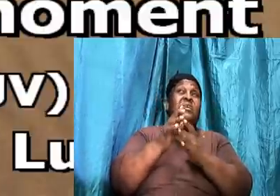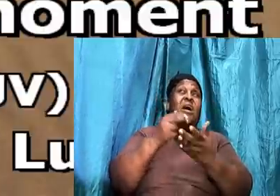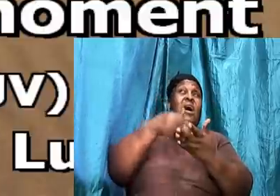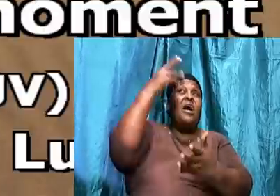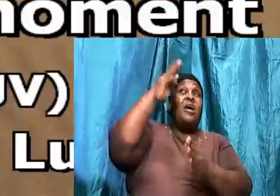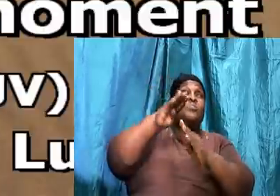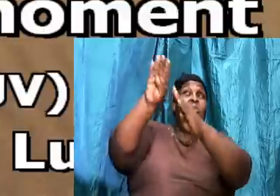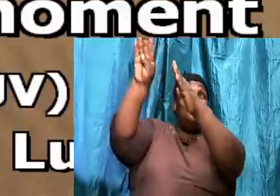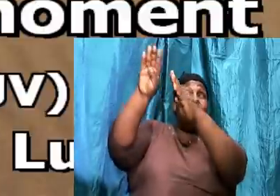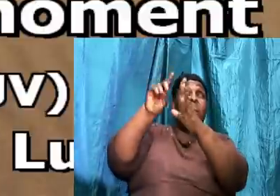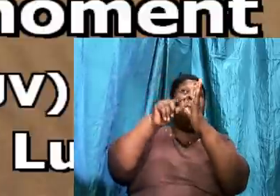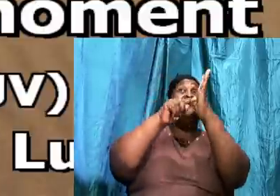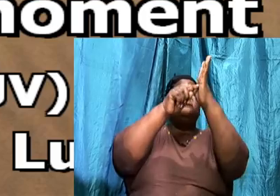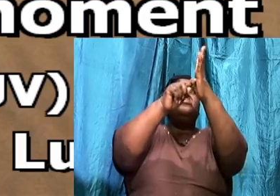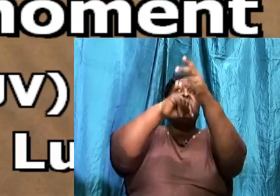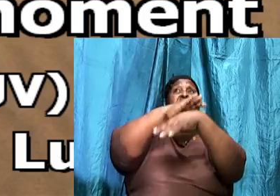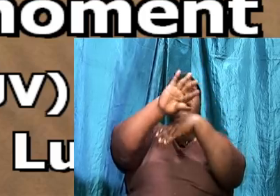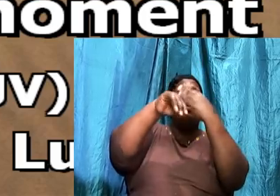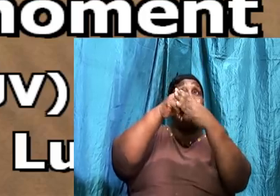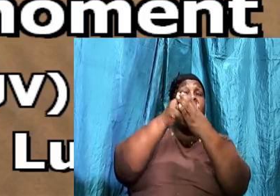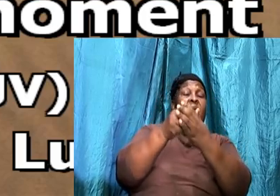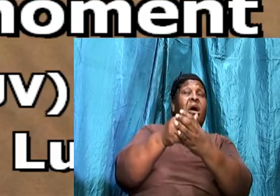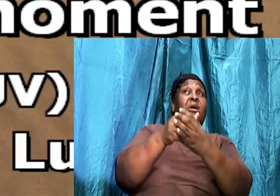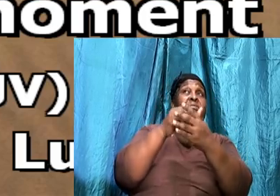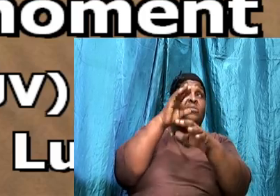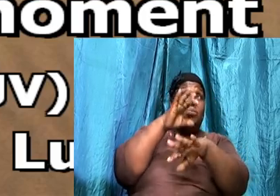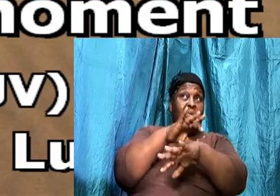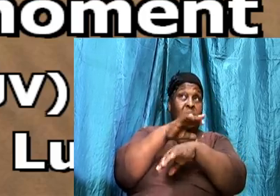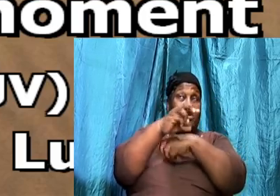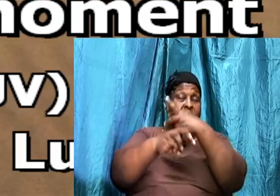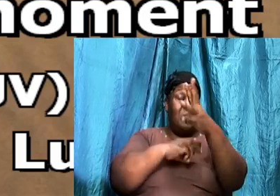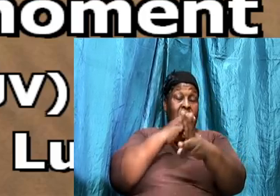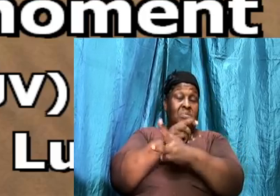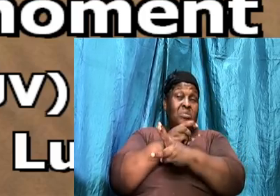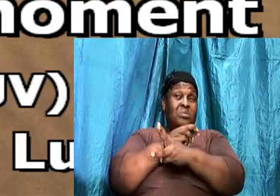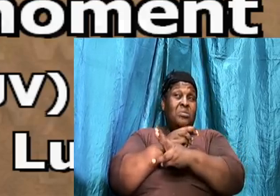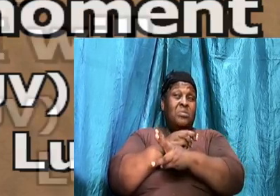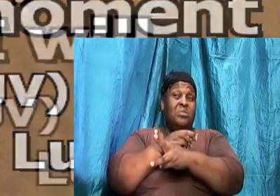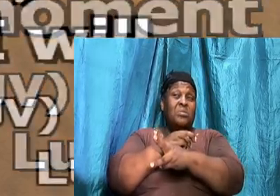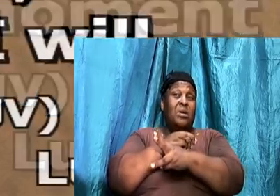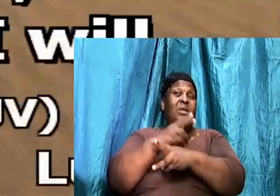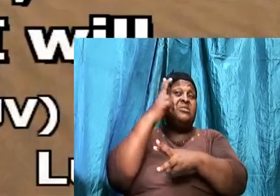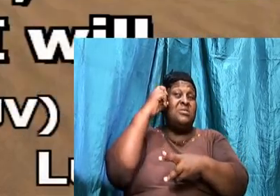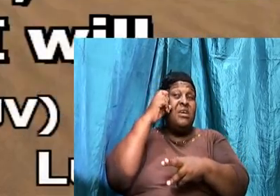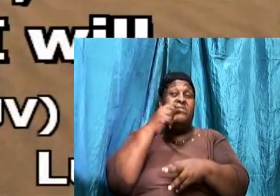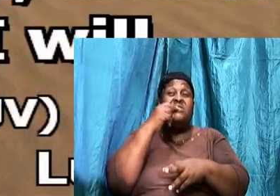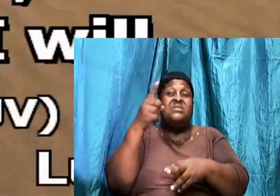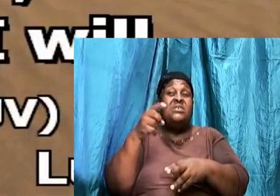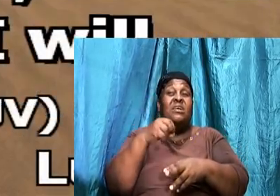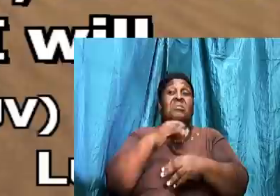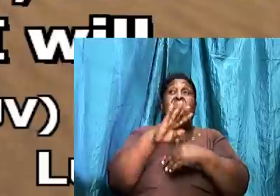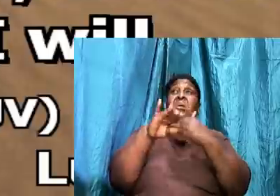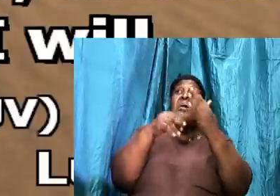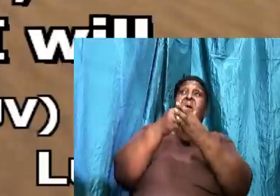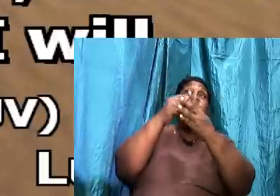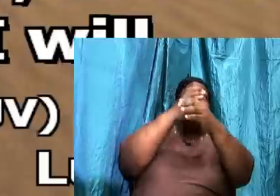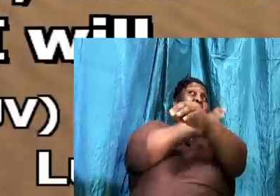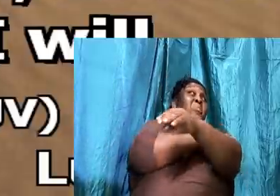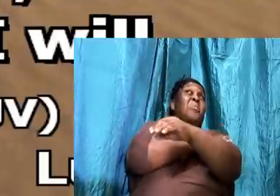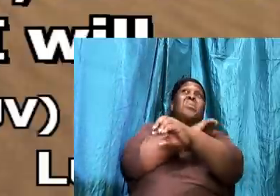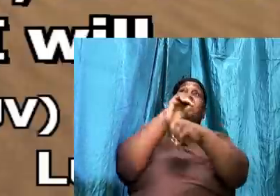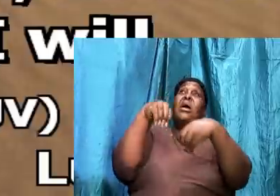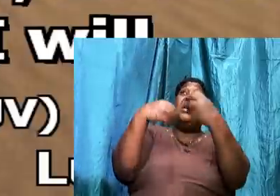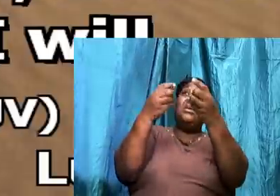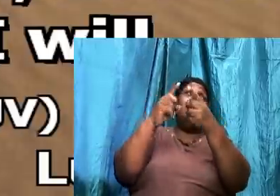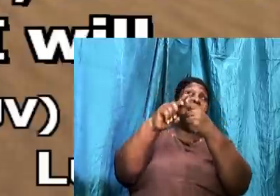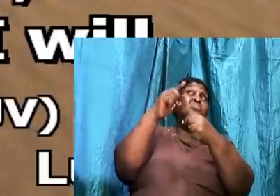all the kingdom of the world. In a moment of time. And the devil said unto him. All this power will I give